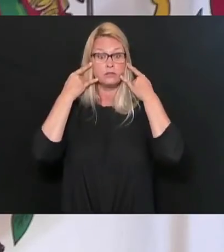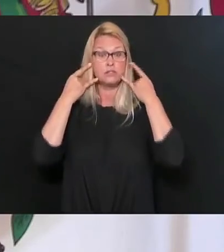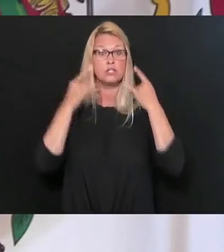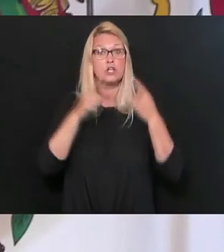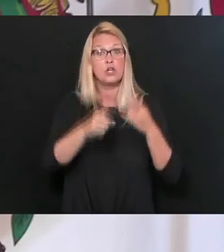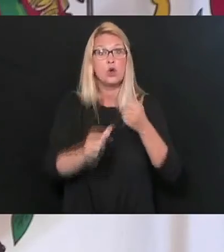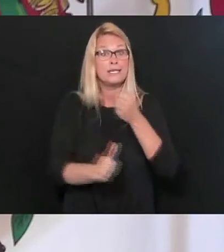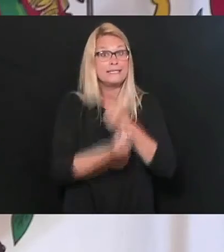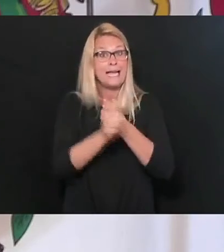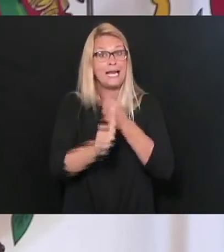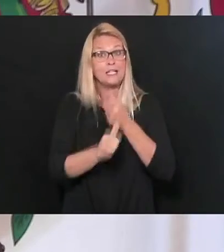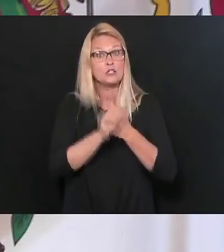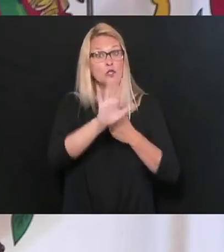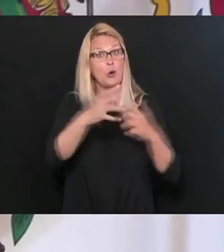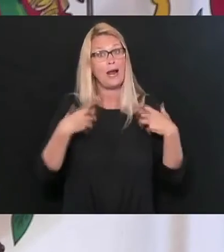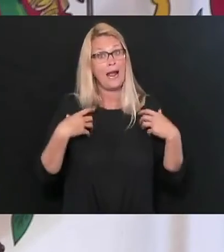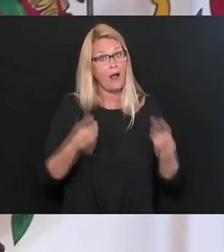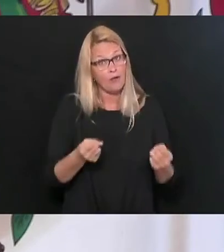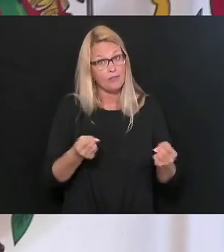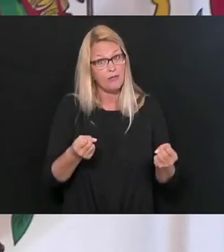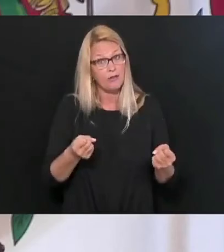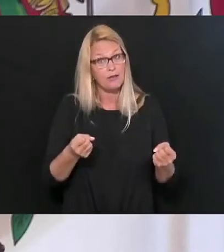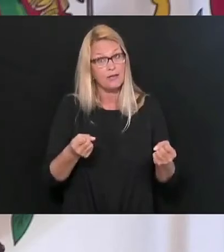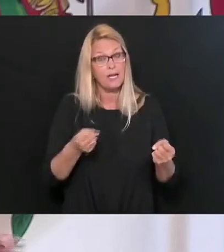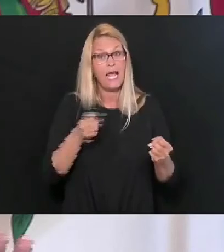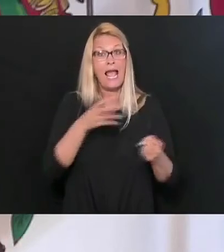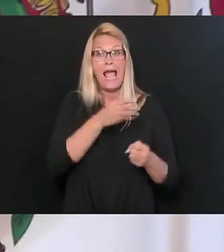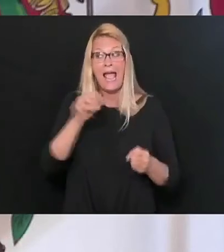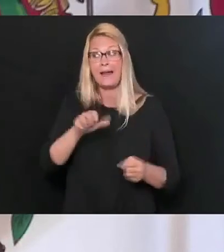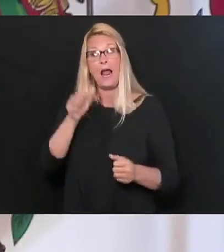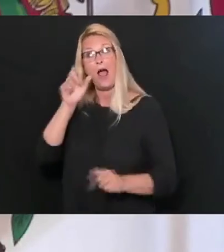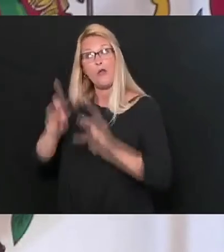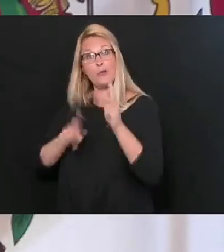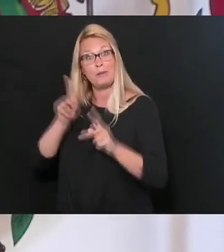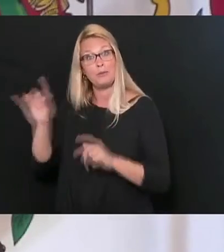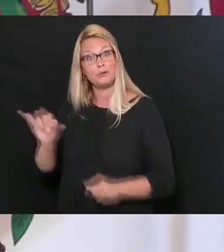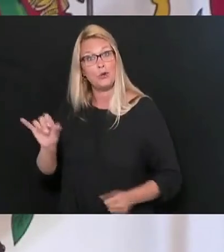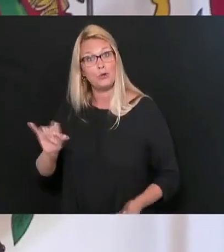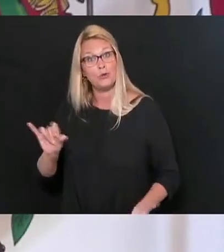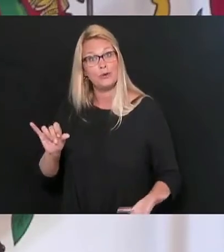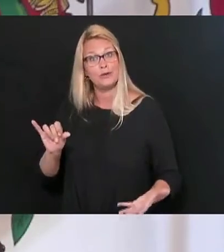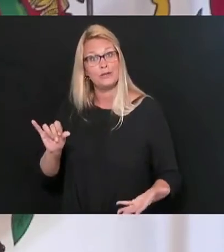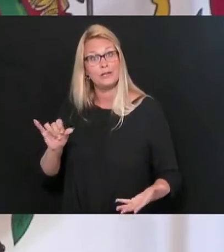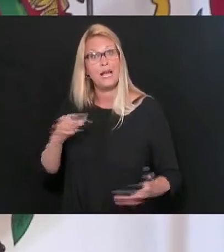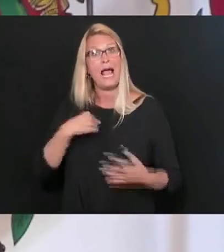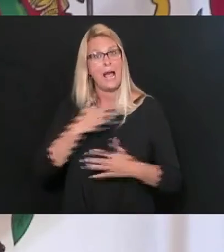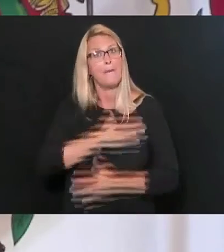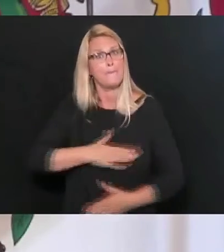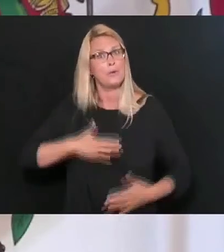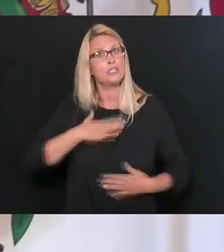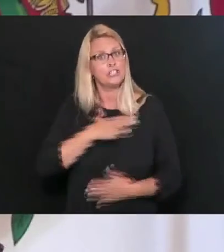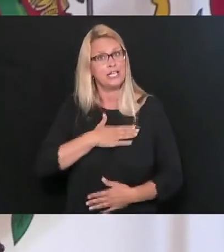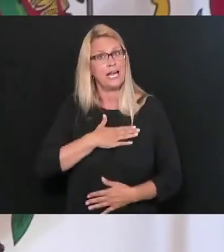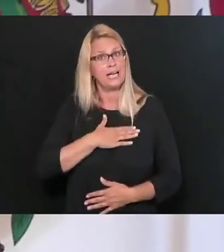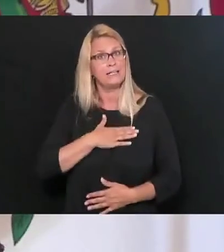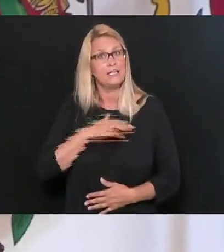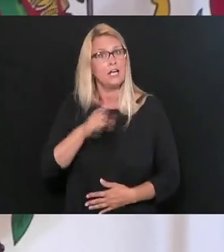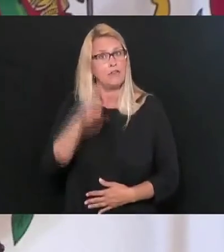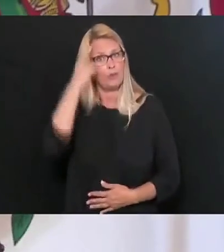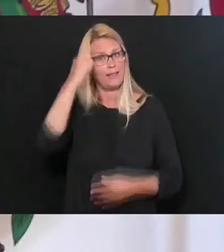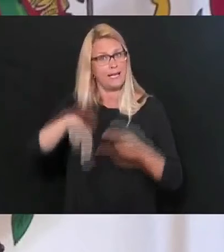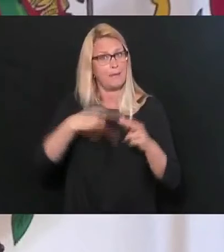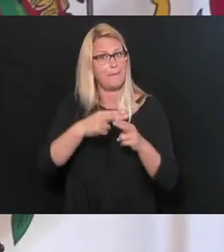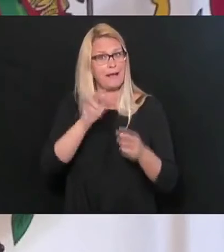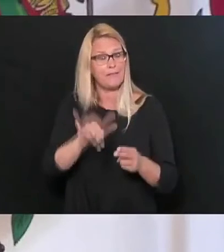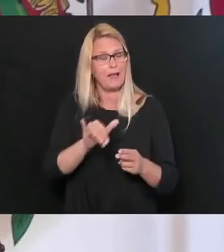endangering your own health and you're endangering others. And, and I'd surely appreciate it. you'd think about that, I'd do